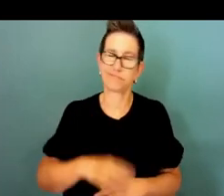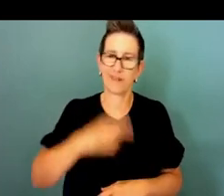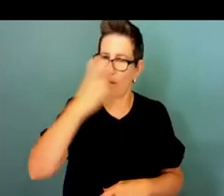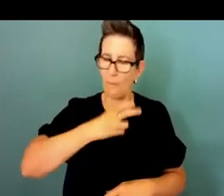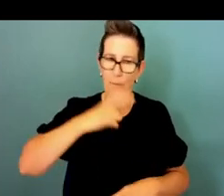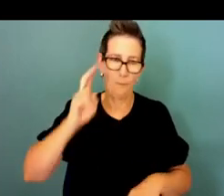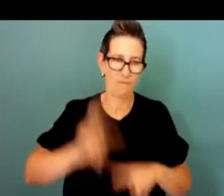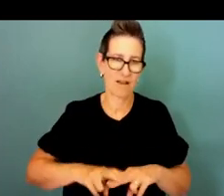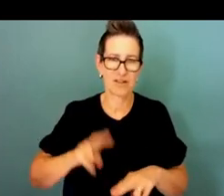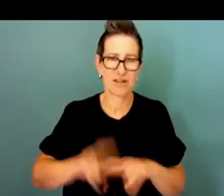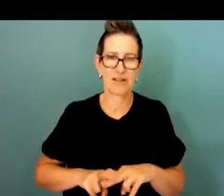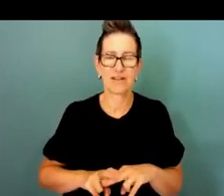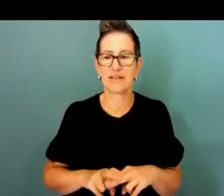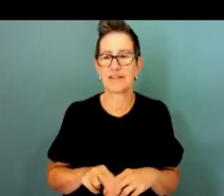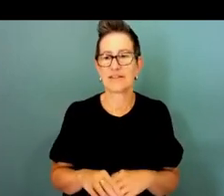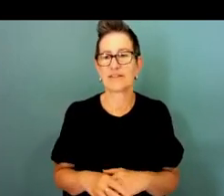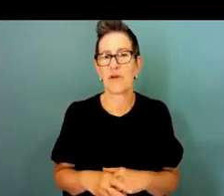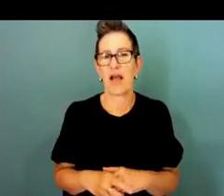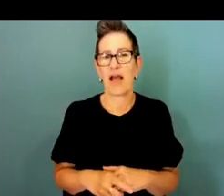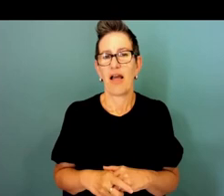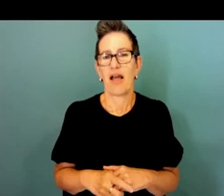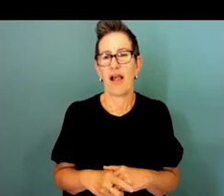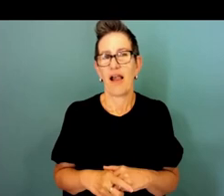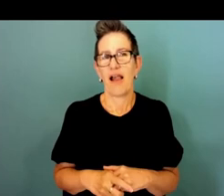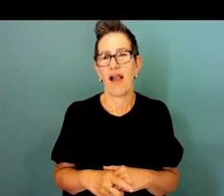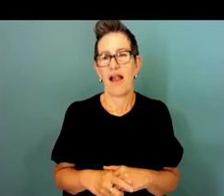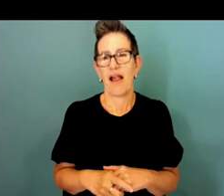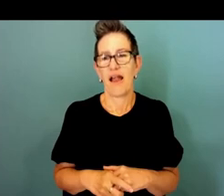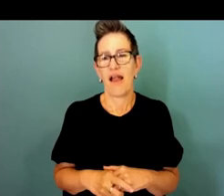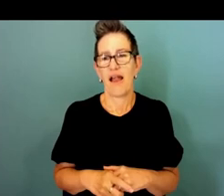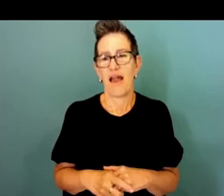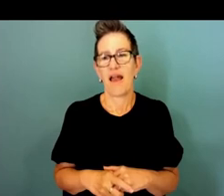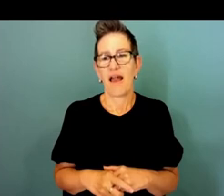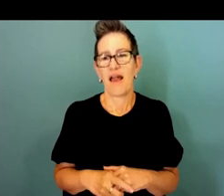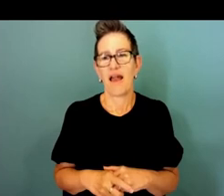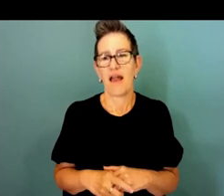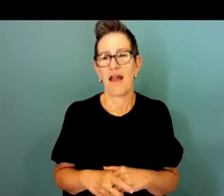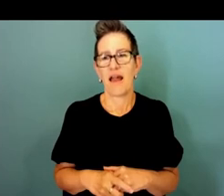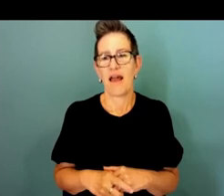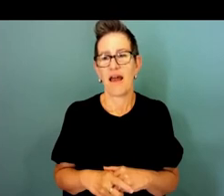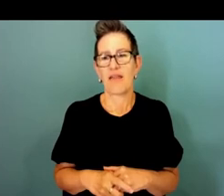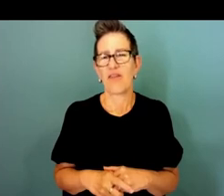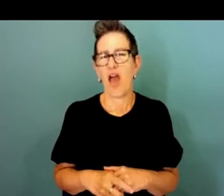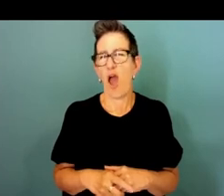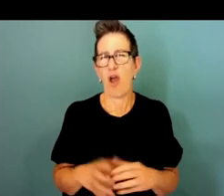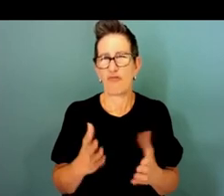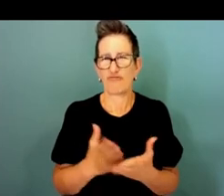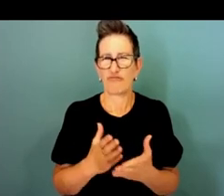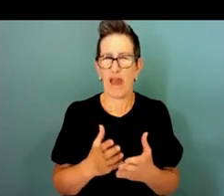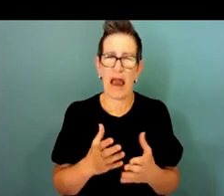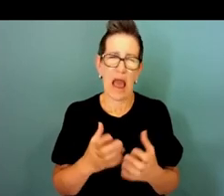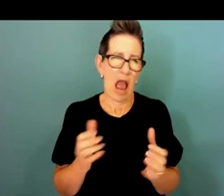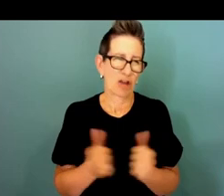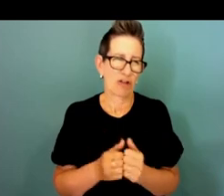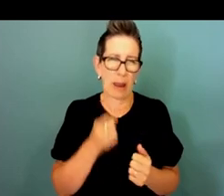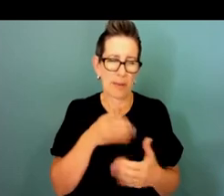not universal in their approach and they need to be and it's like the design of our workplaces